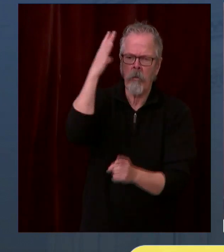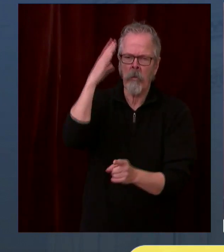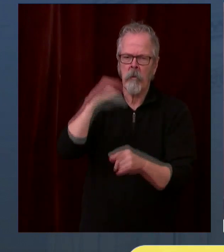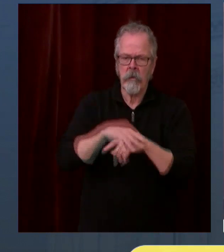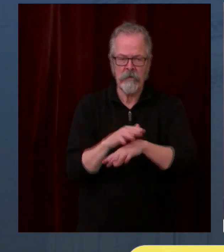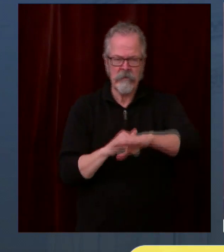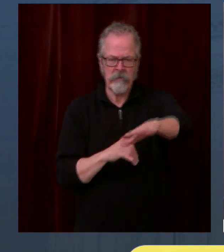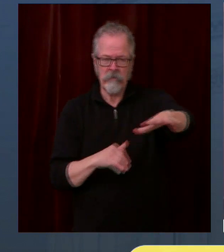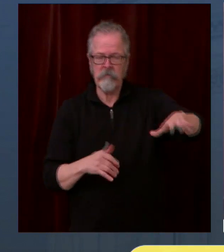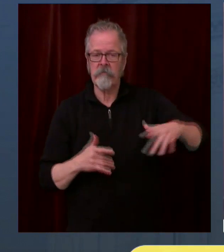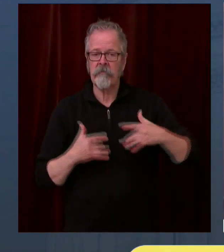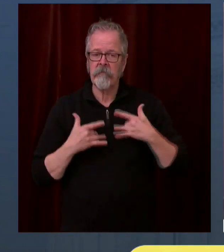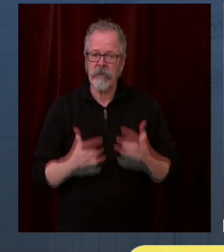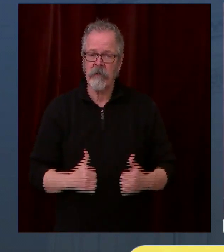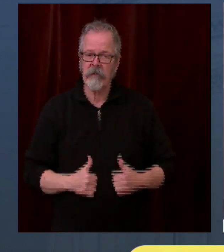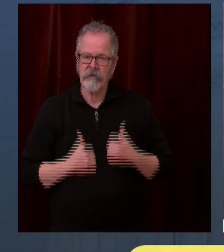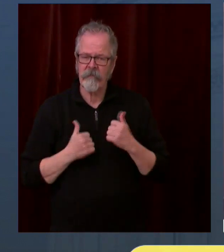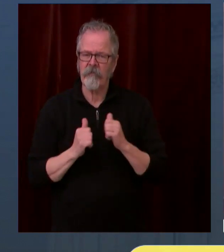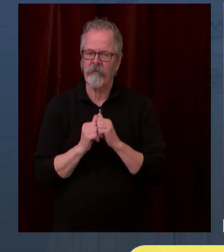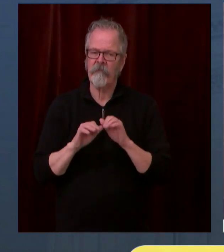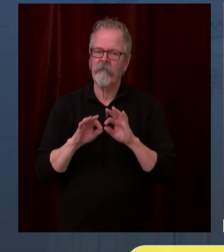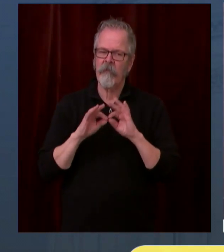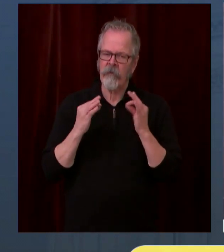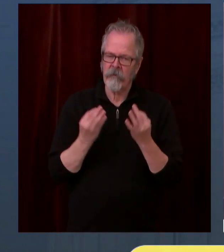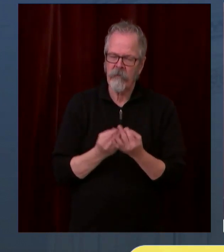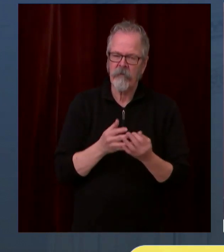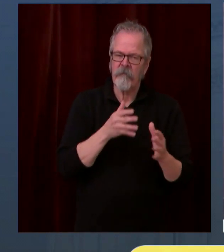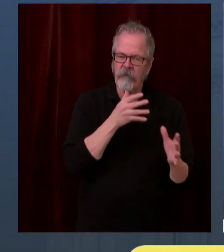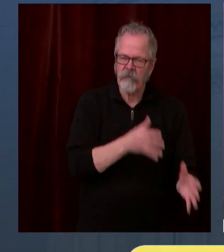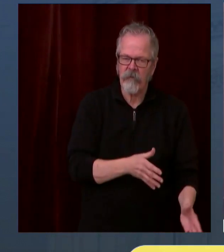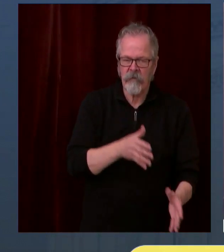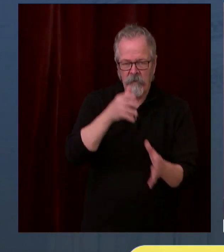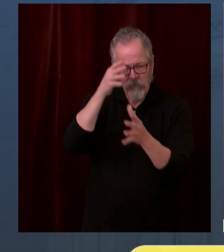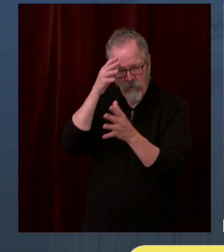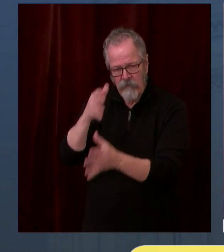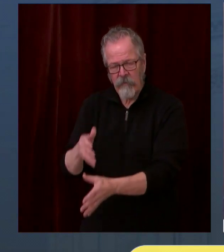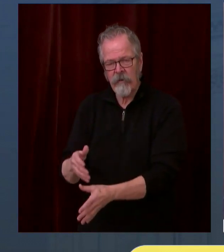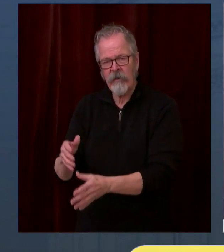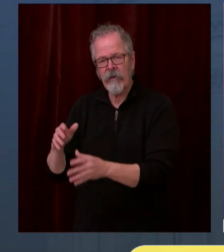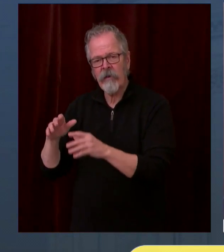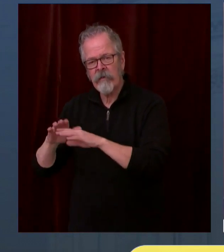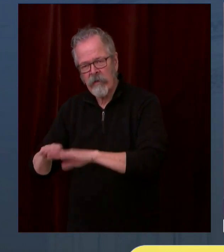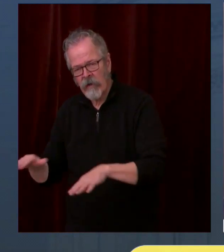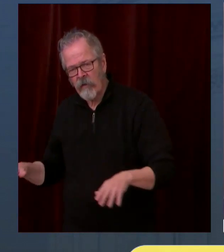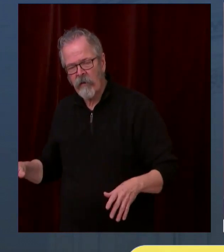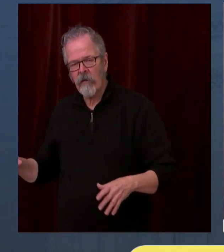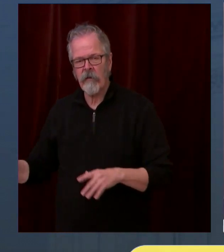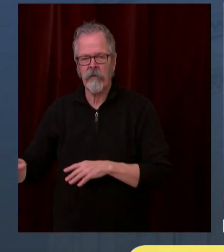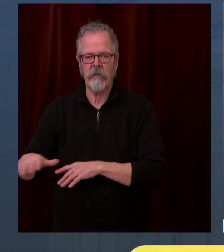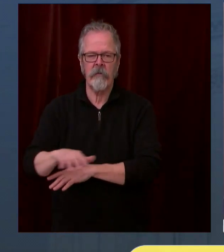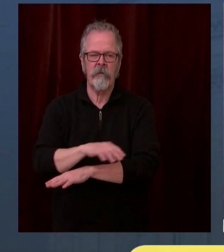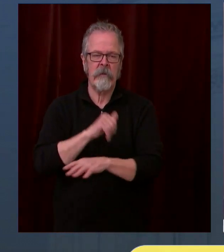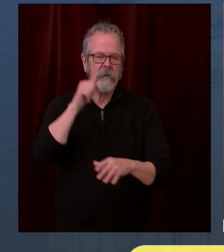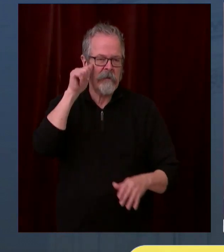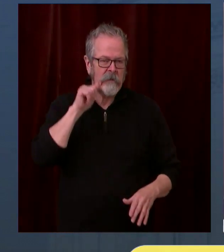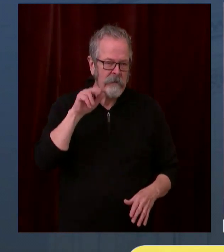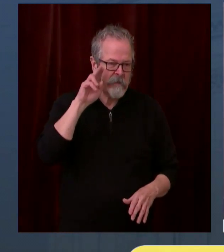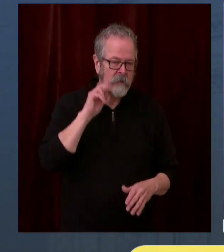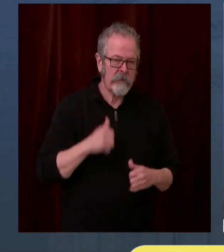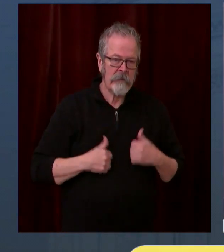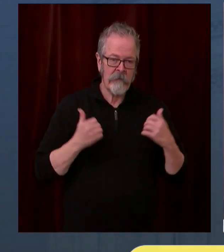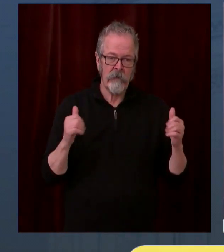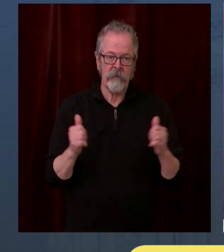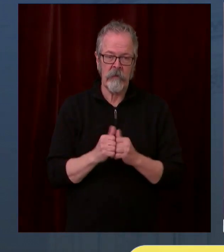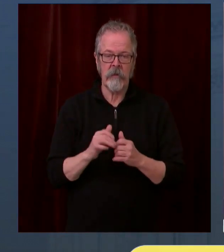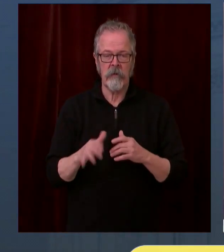who are less likely to be reached otherwise. I've already talked about waste, but I want to just make sure everybody